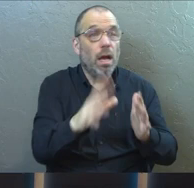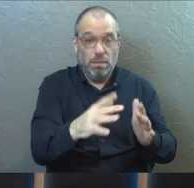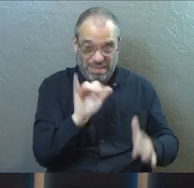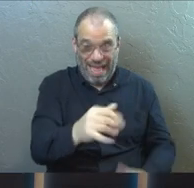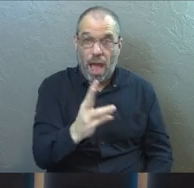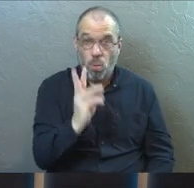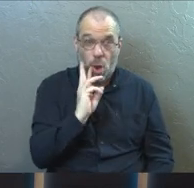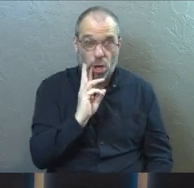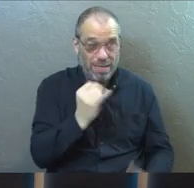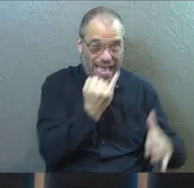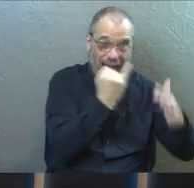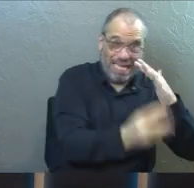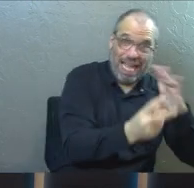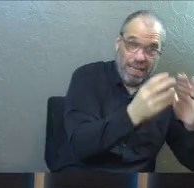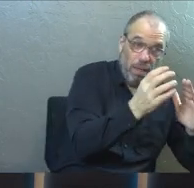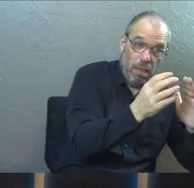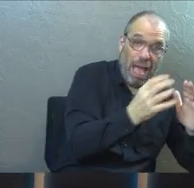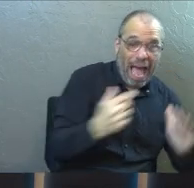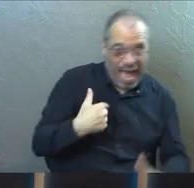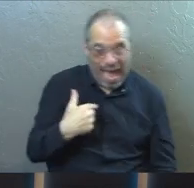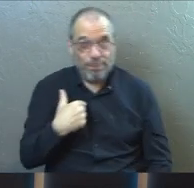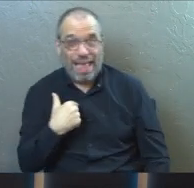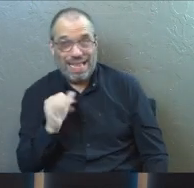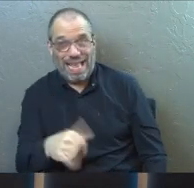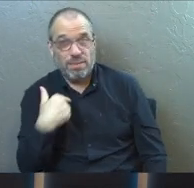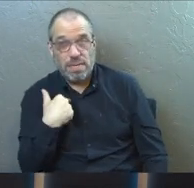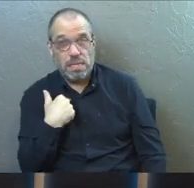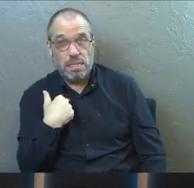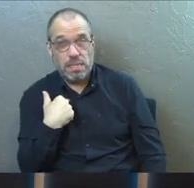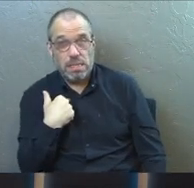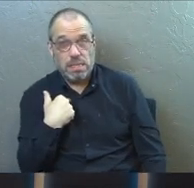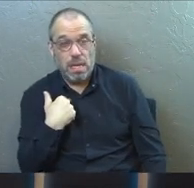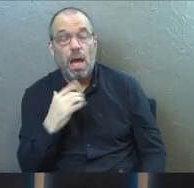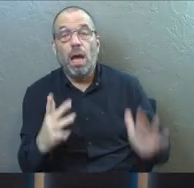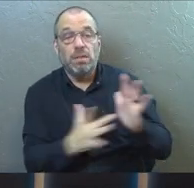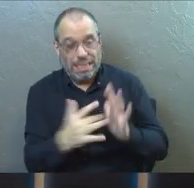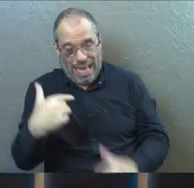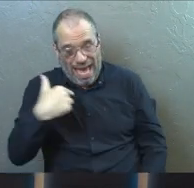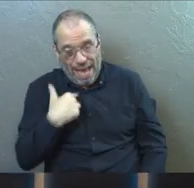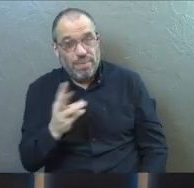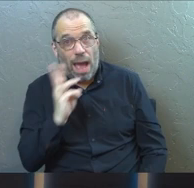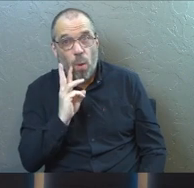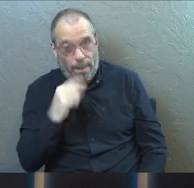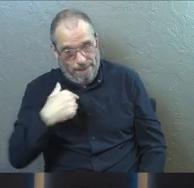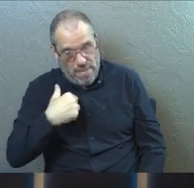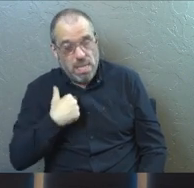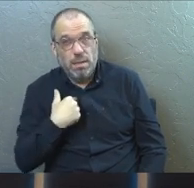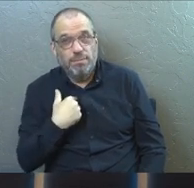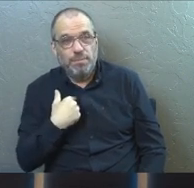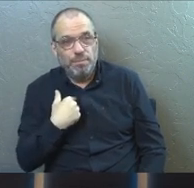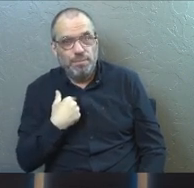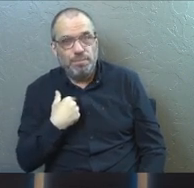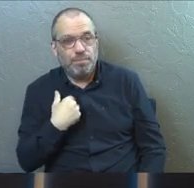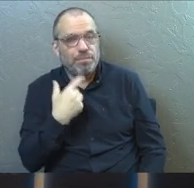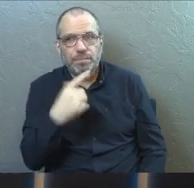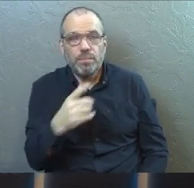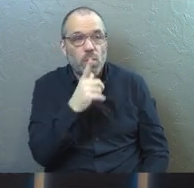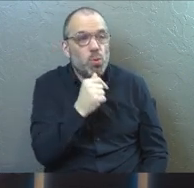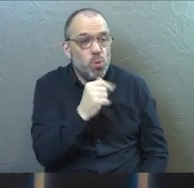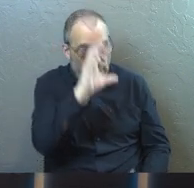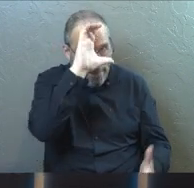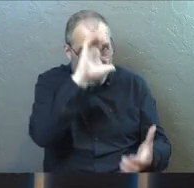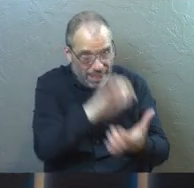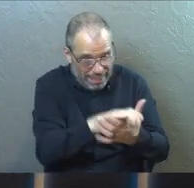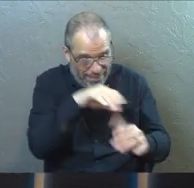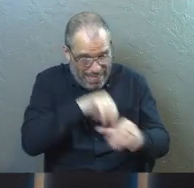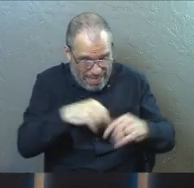that water Isaiah was talking about? I'm the source of it. Jesus is the source of it. And then he says, anyone who